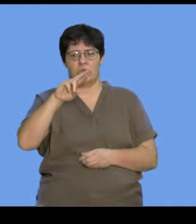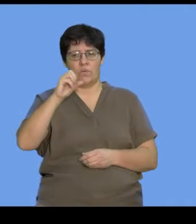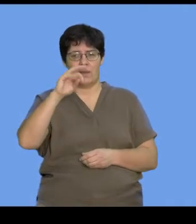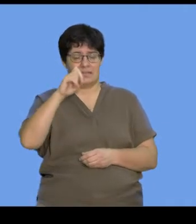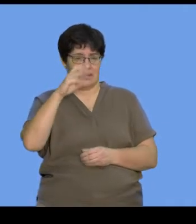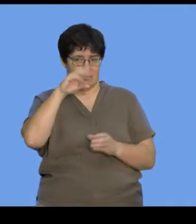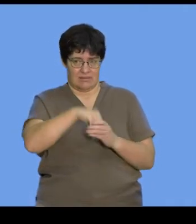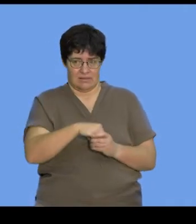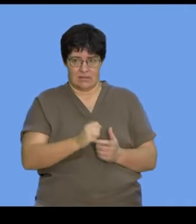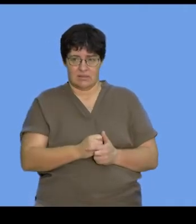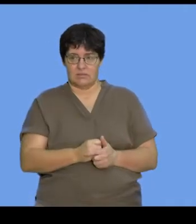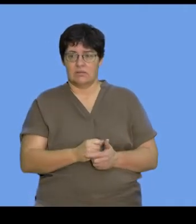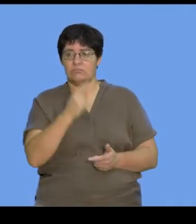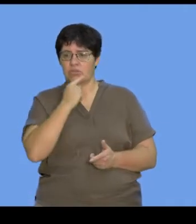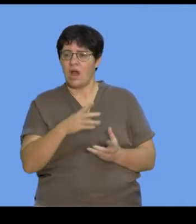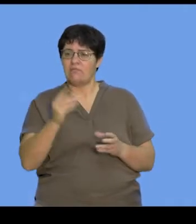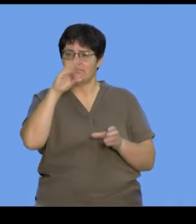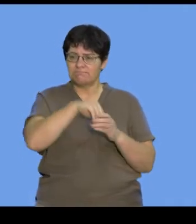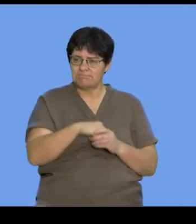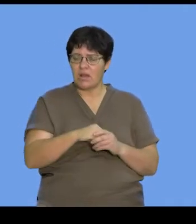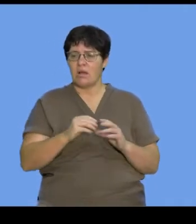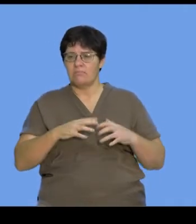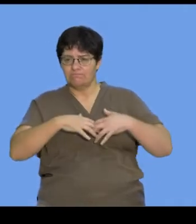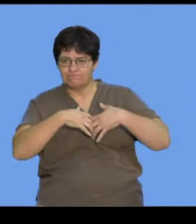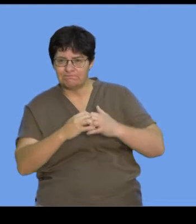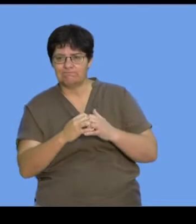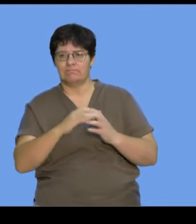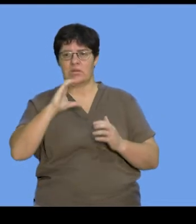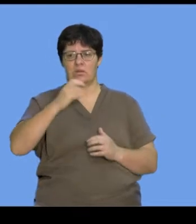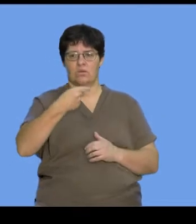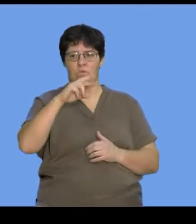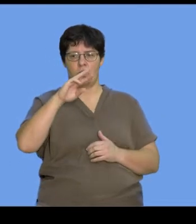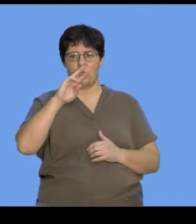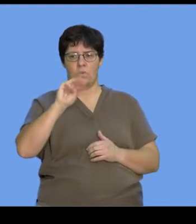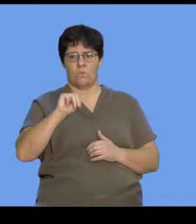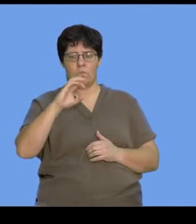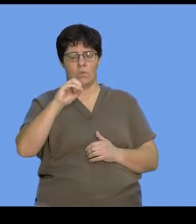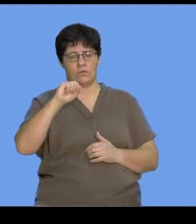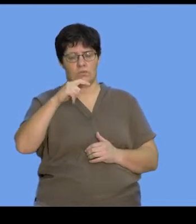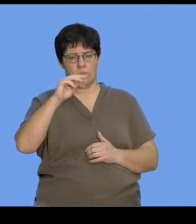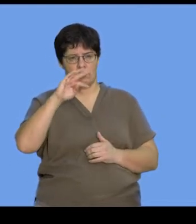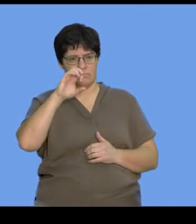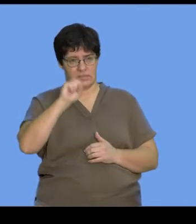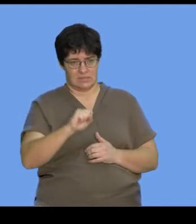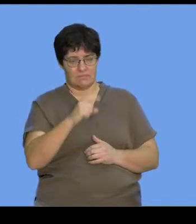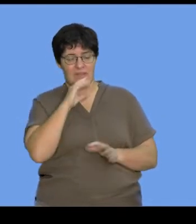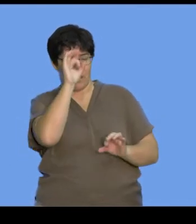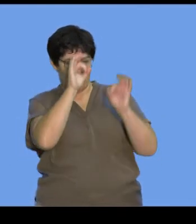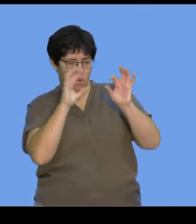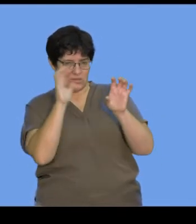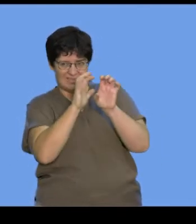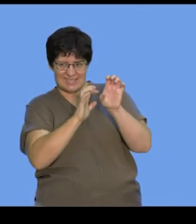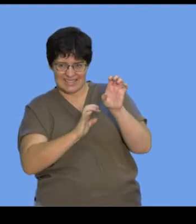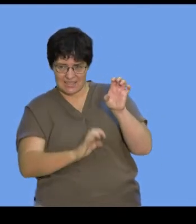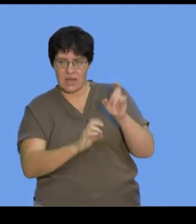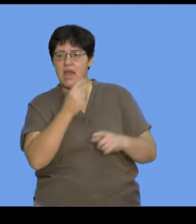The nucleus is surrounded by a double envelope or membrane, which contains little pores. And these pores